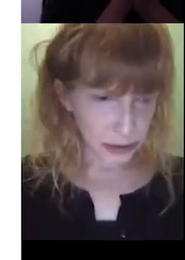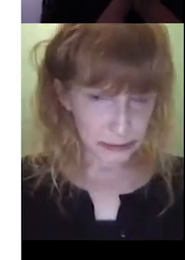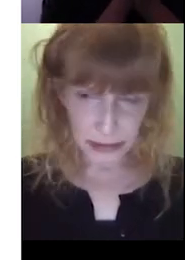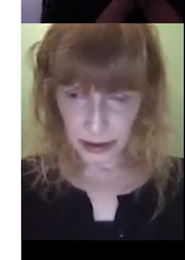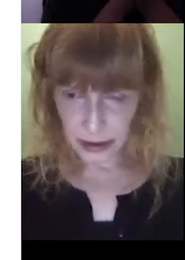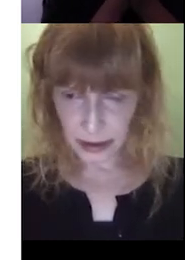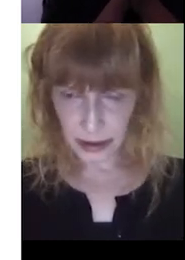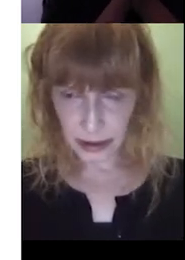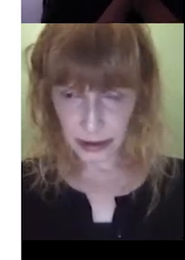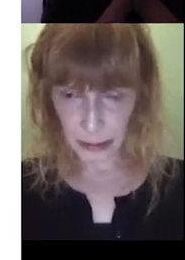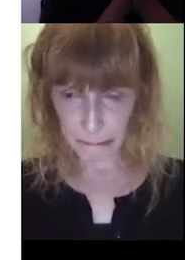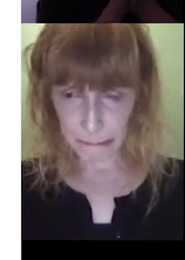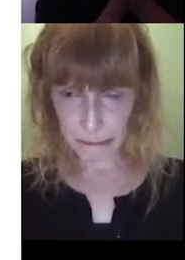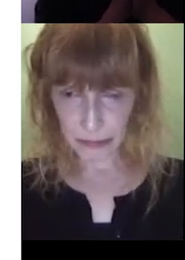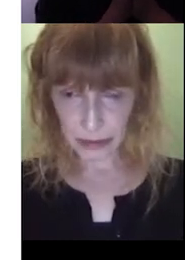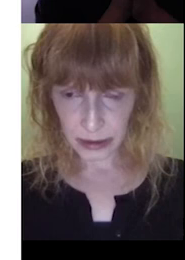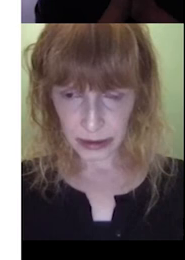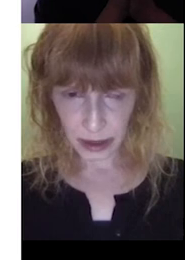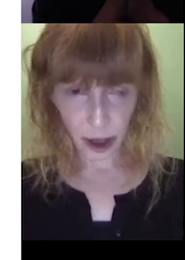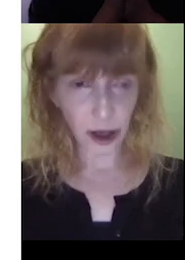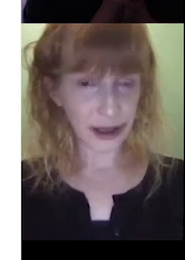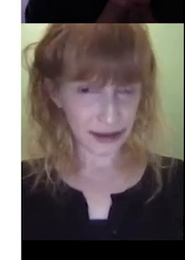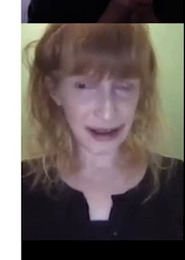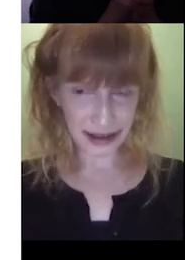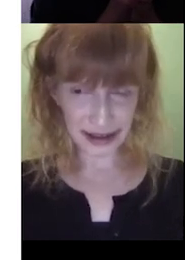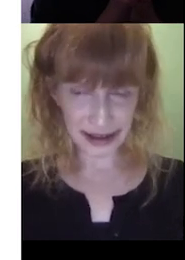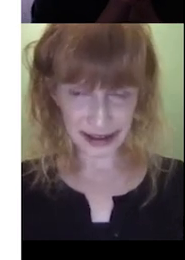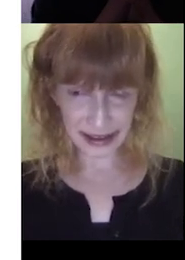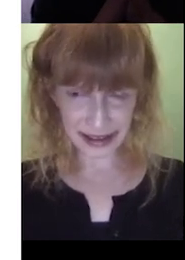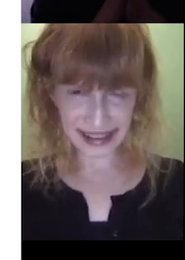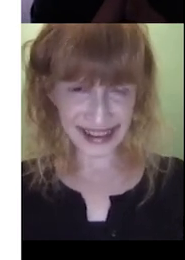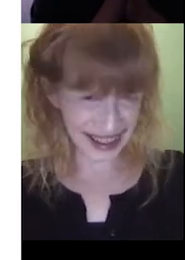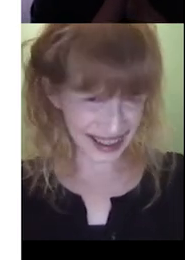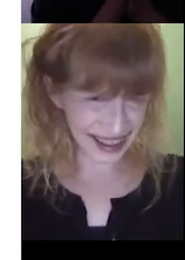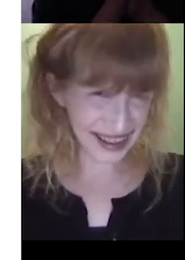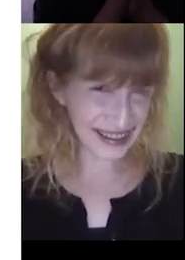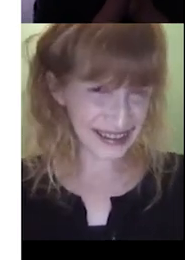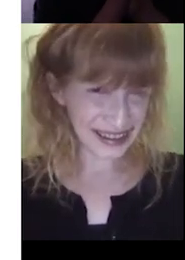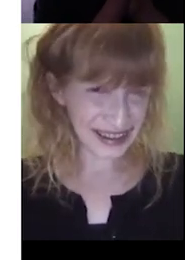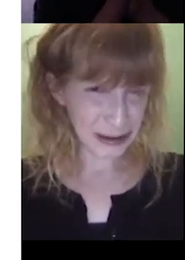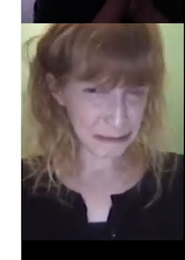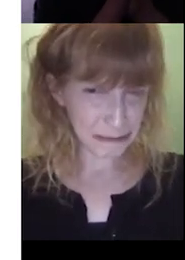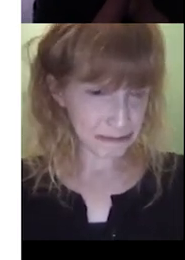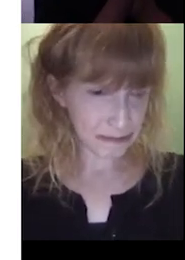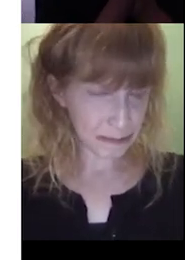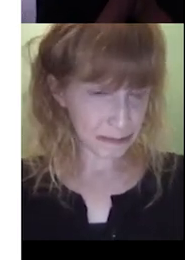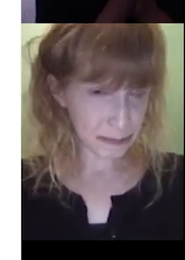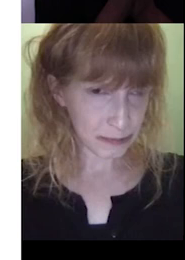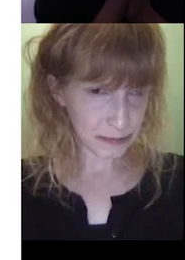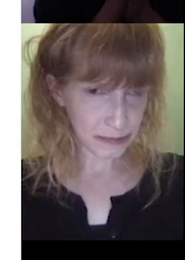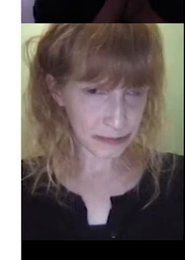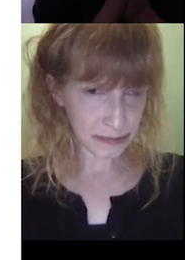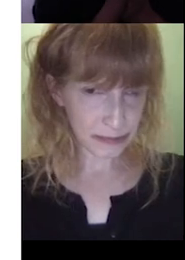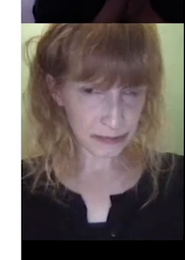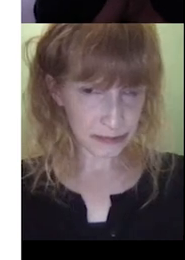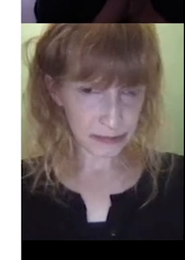bit. No, I'm sorry. I think we're out of time and I don't think we've got to finish the book. I think you've made, um, the important